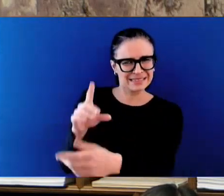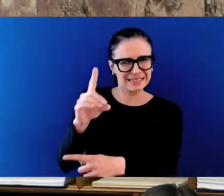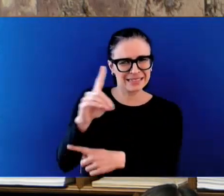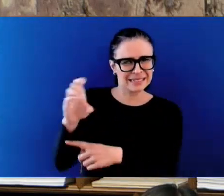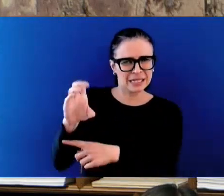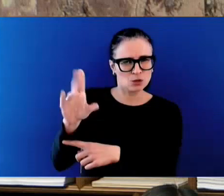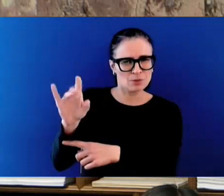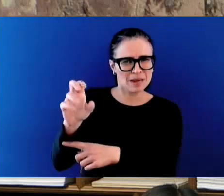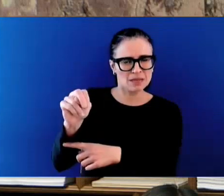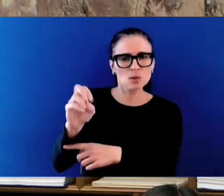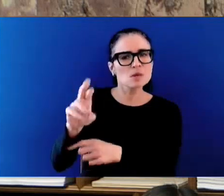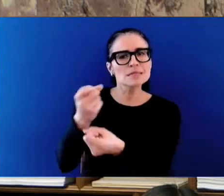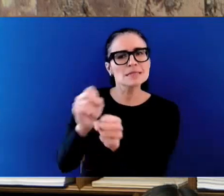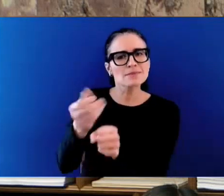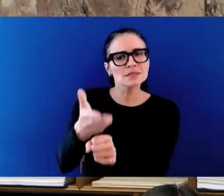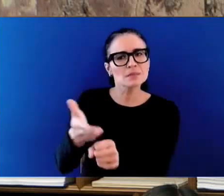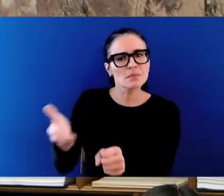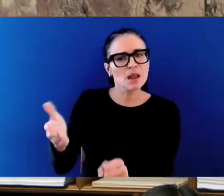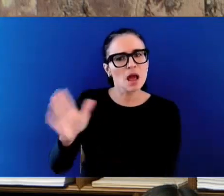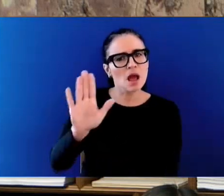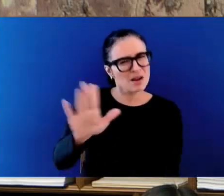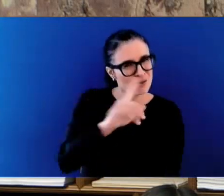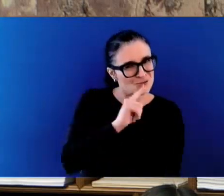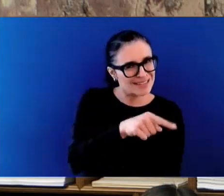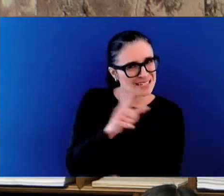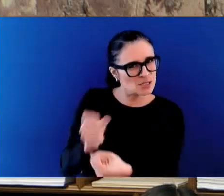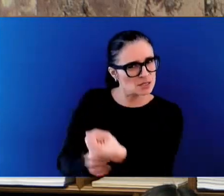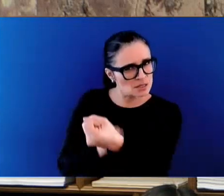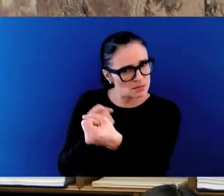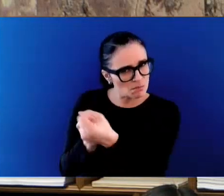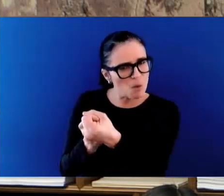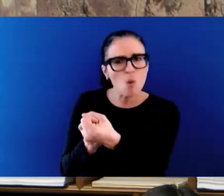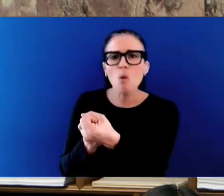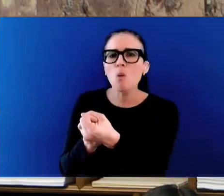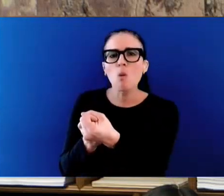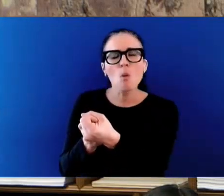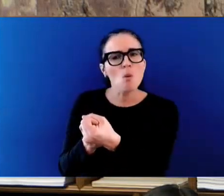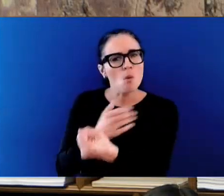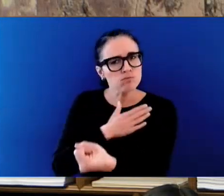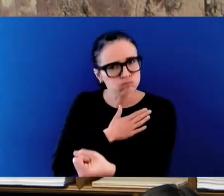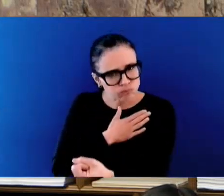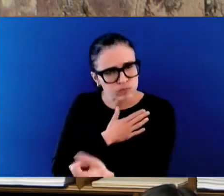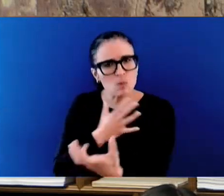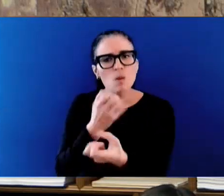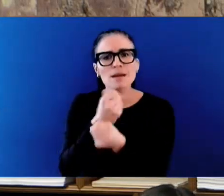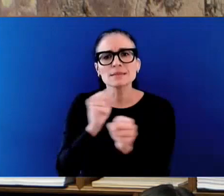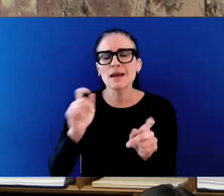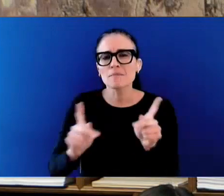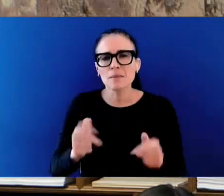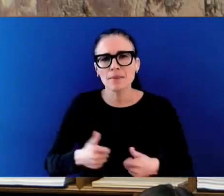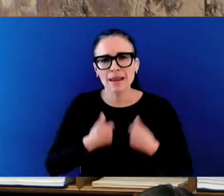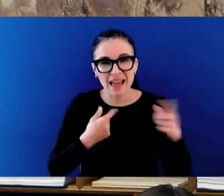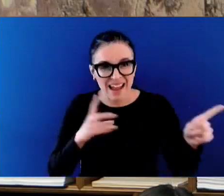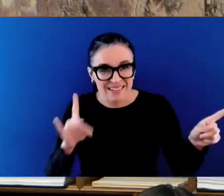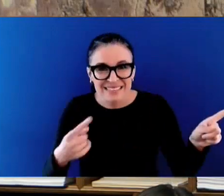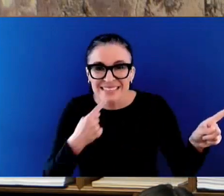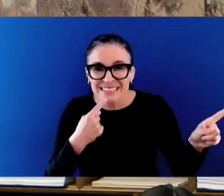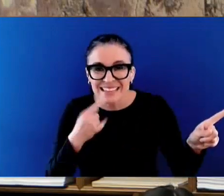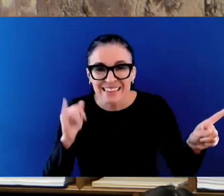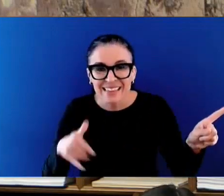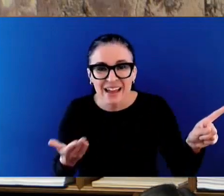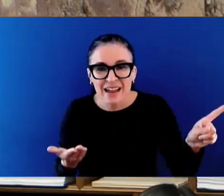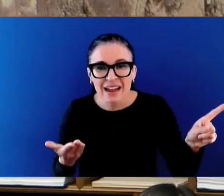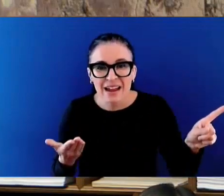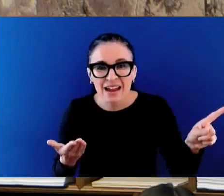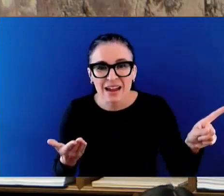want to save people, Honourable Speaker. Honourable Speaker, this side of the House knows what matters, which is saving lives. That's